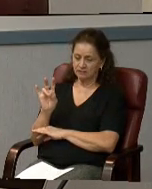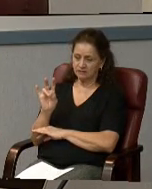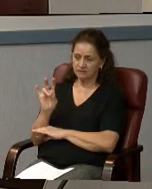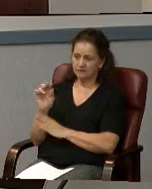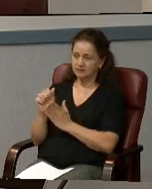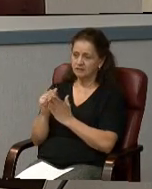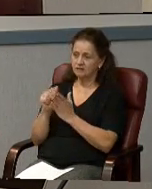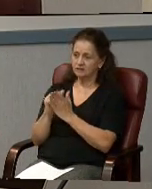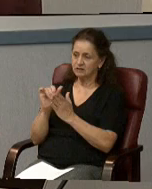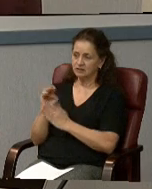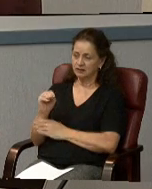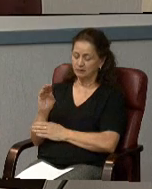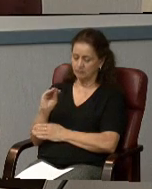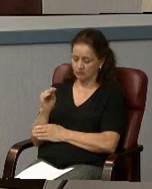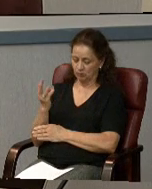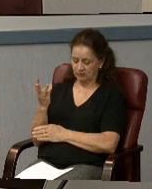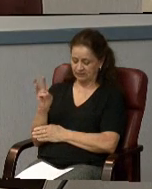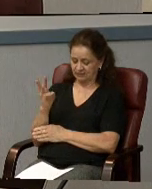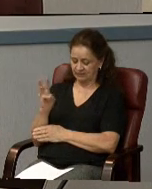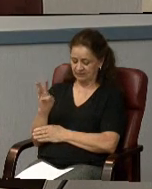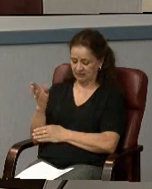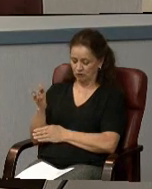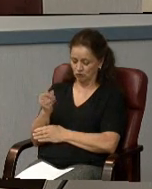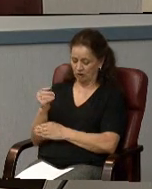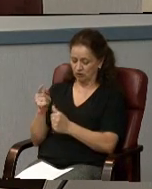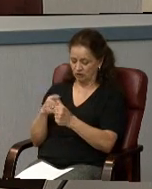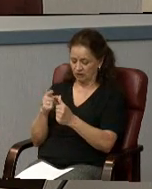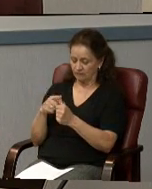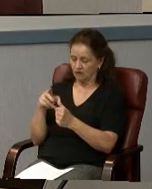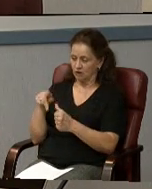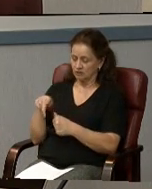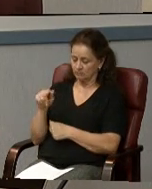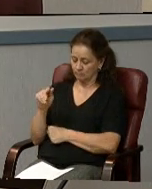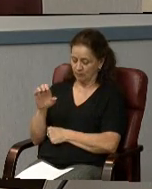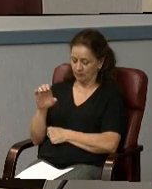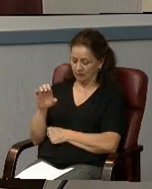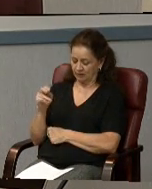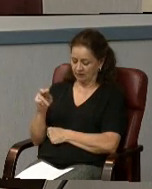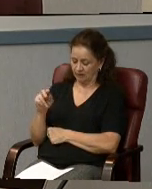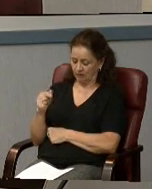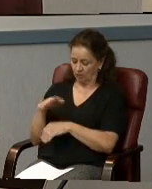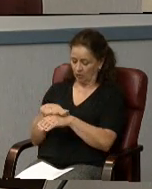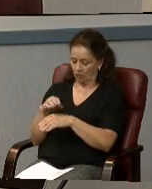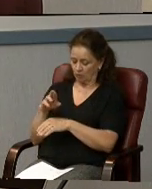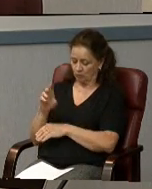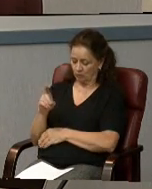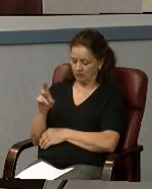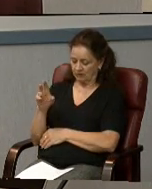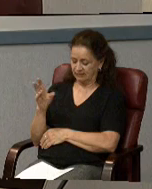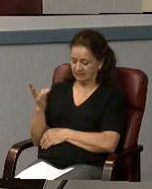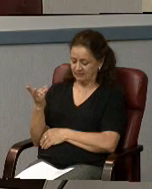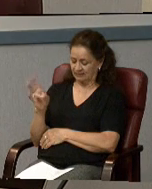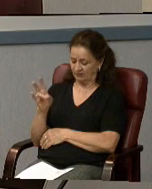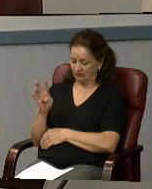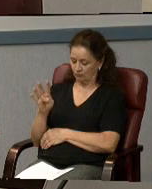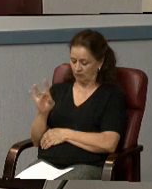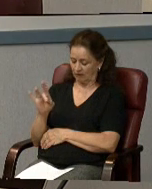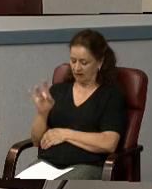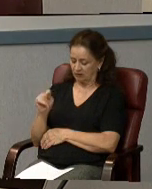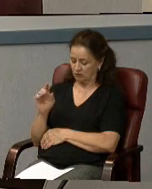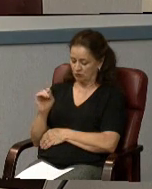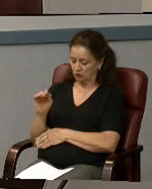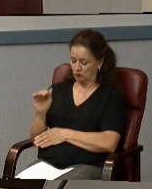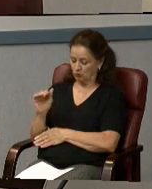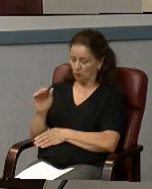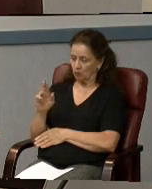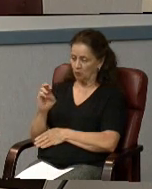Agenda item number 16. Introduction and first public hearing on Ordinance number 1748, an Ordinance to Repeal and